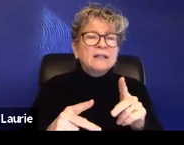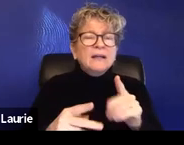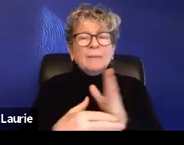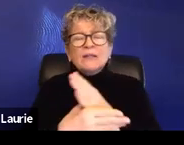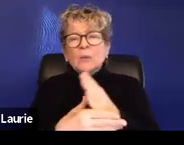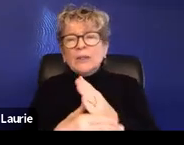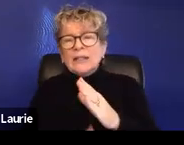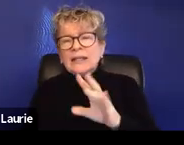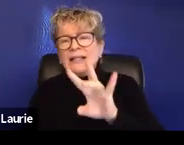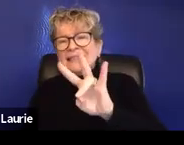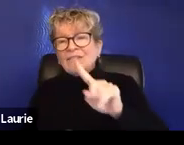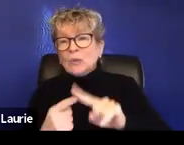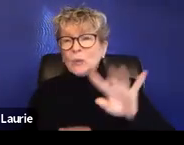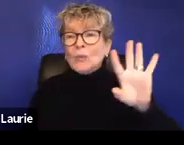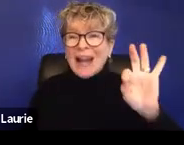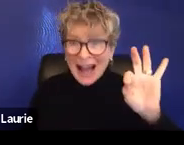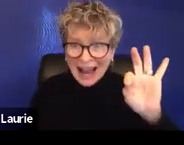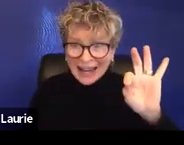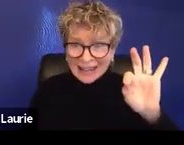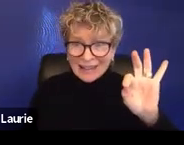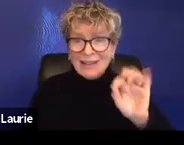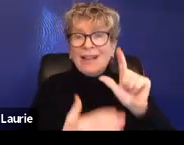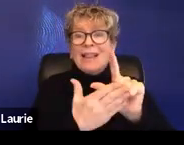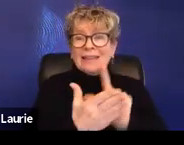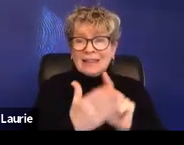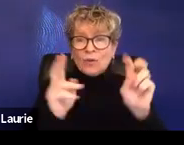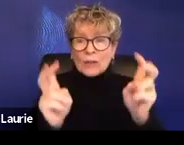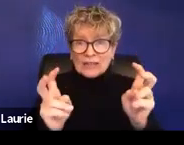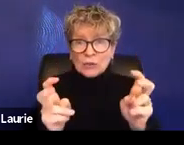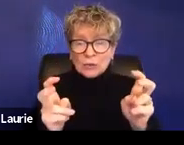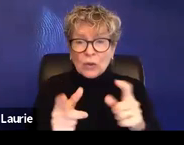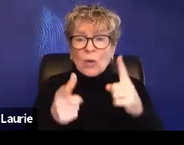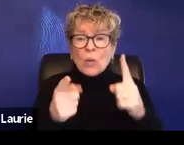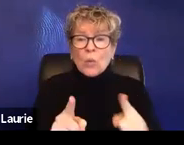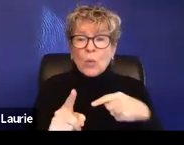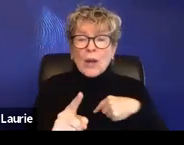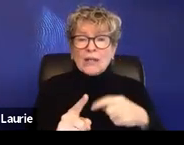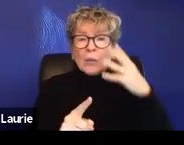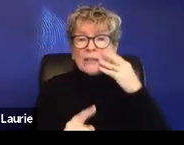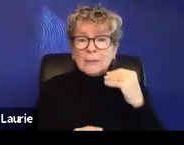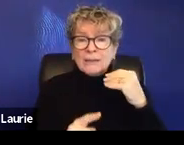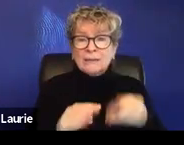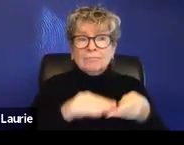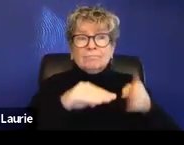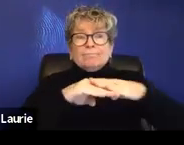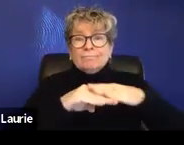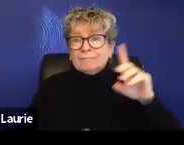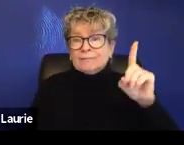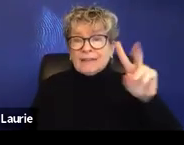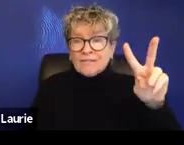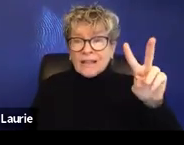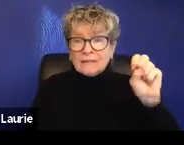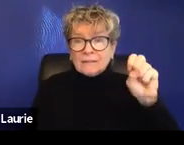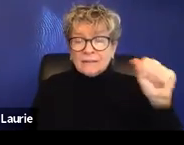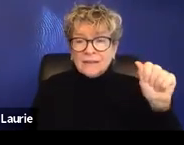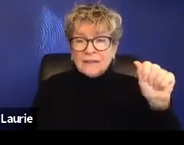nine legal issues. Uh, when you experience domestic violence or sexual assault, that actually skyrockets